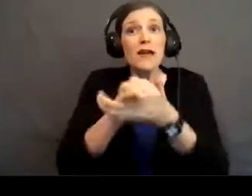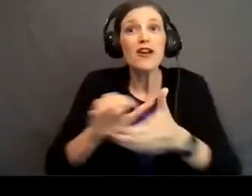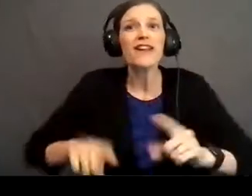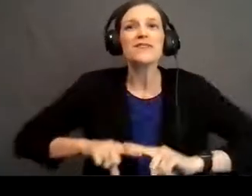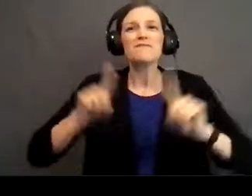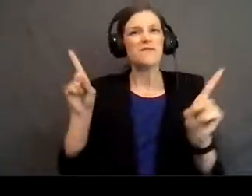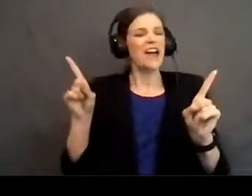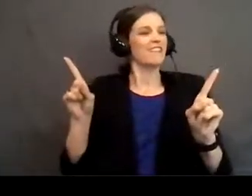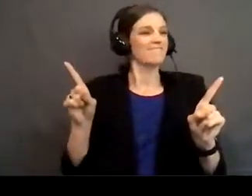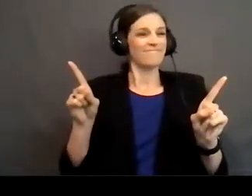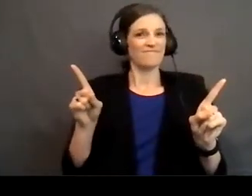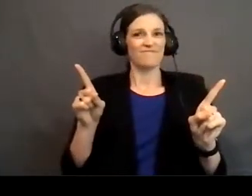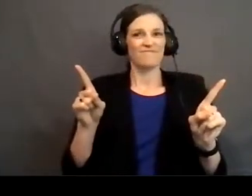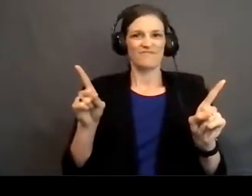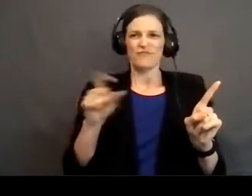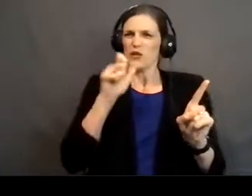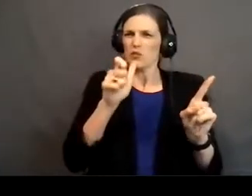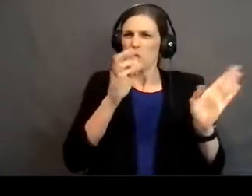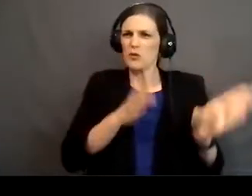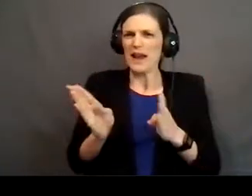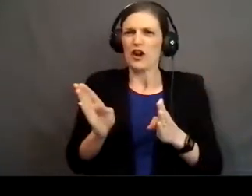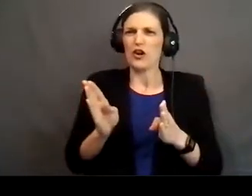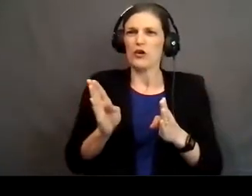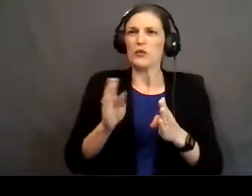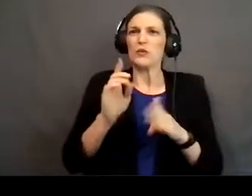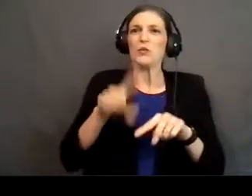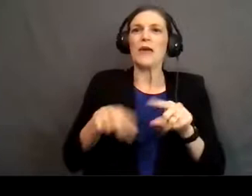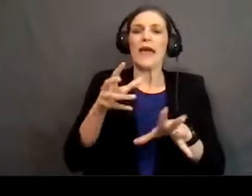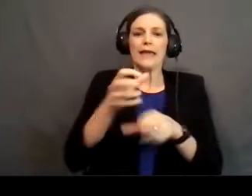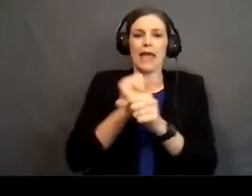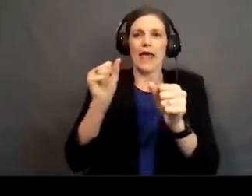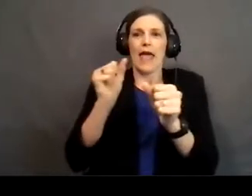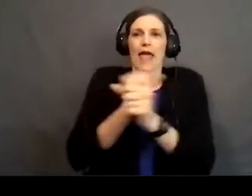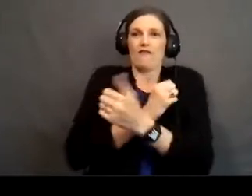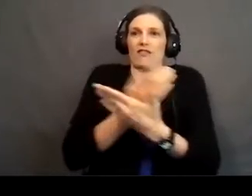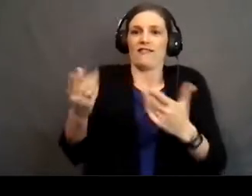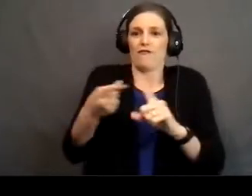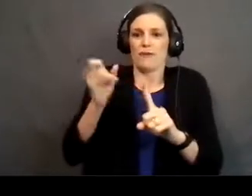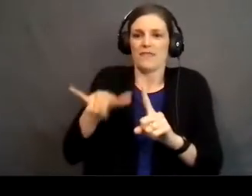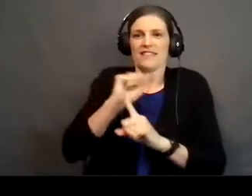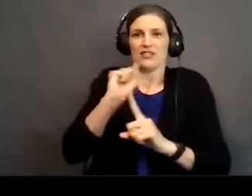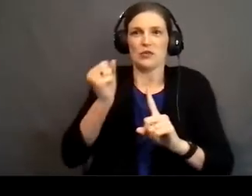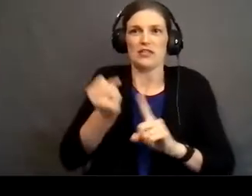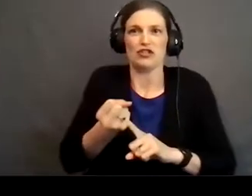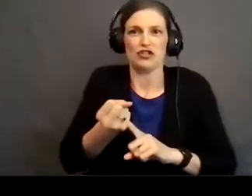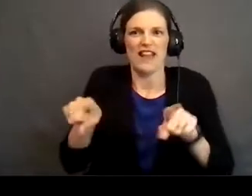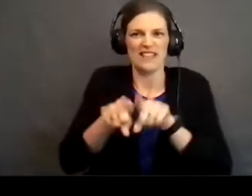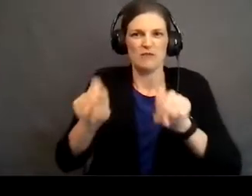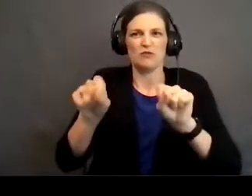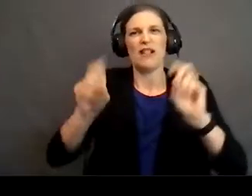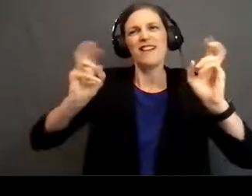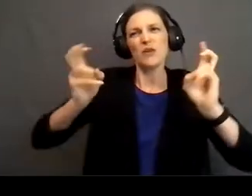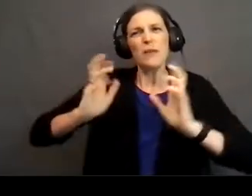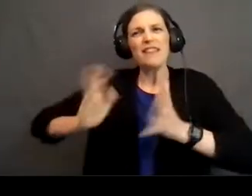able to, when you don't prepare, you're not able to get everything out of it that there is, right? You're kind of leaving money on the